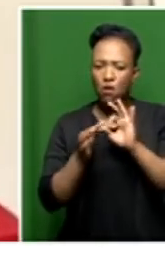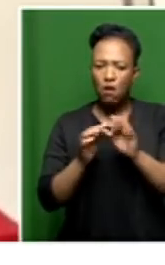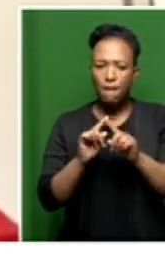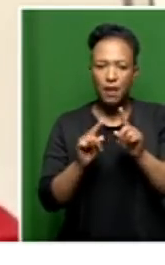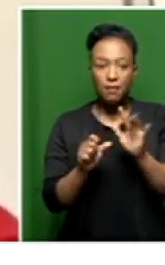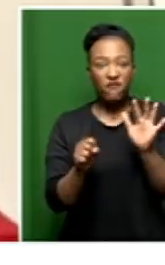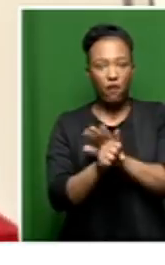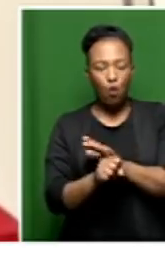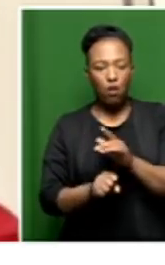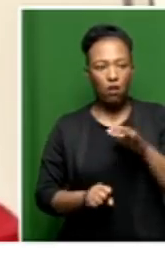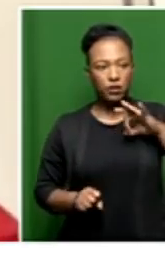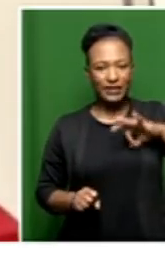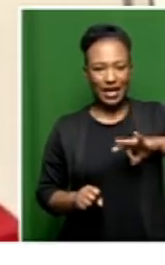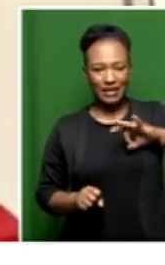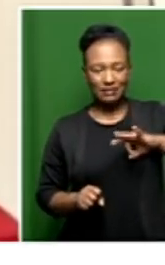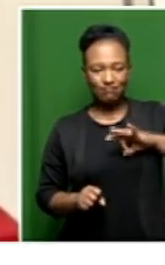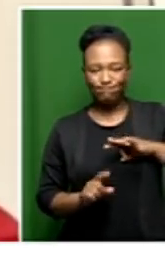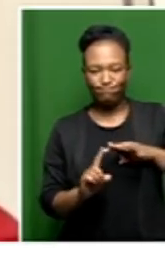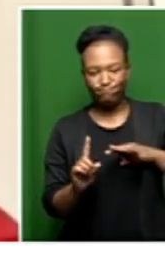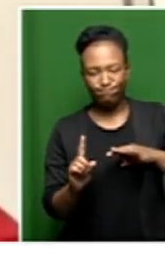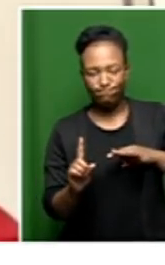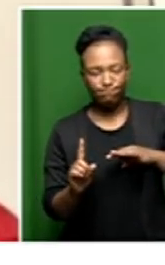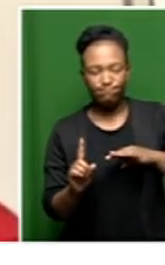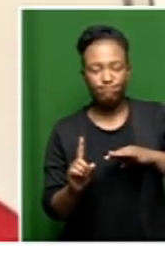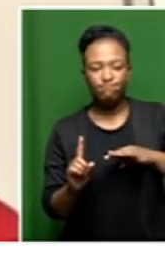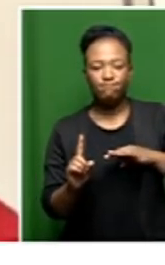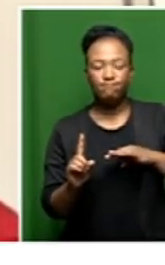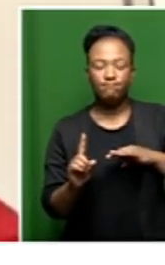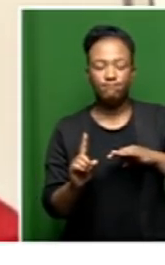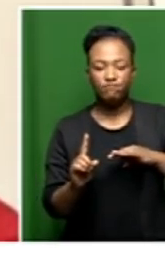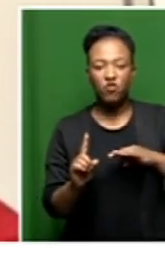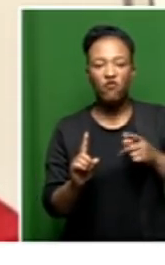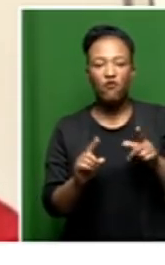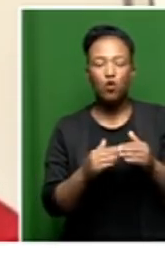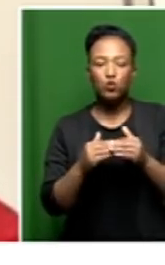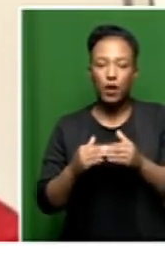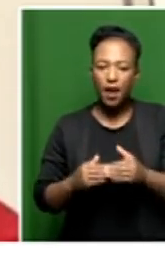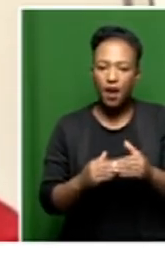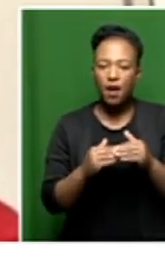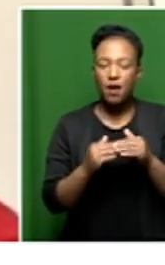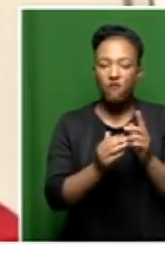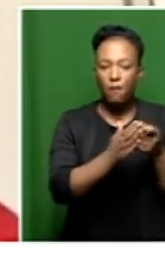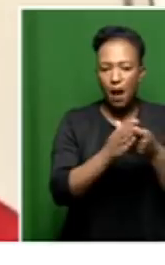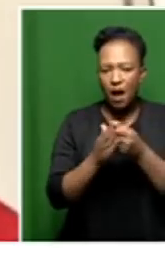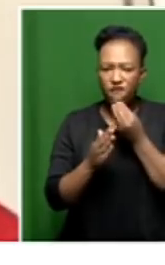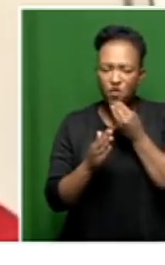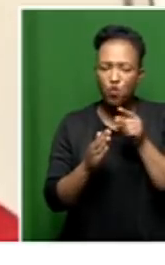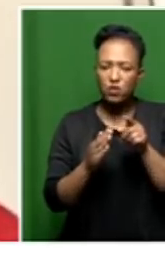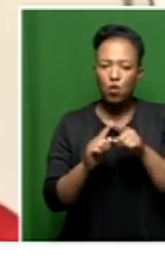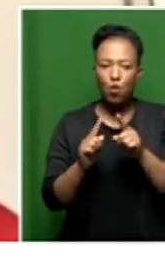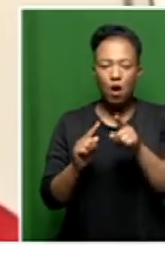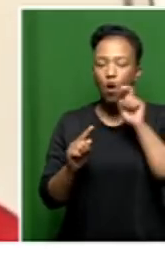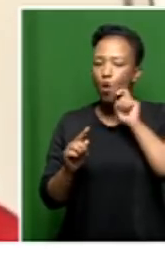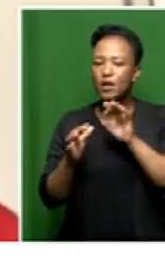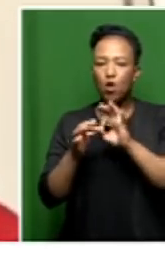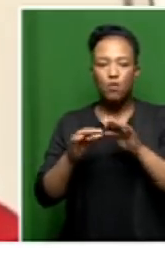be getting the full amount of also taking care of buying food and all the other things because the facility